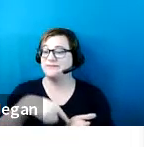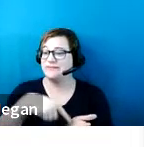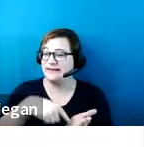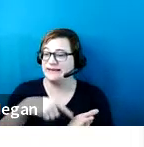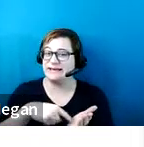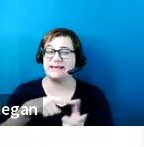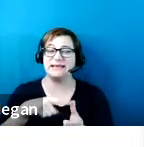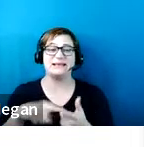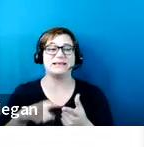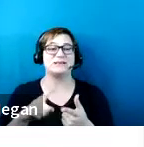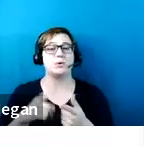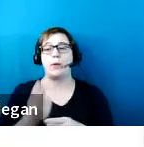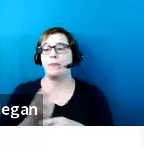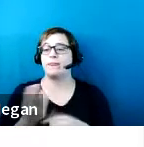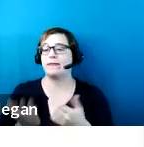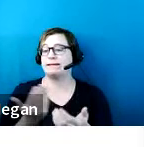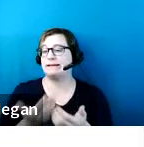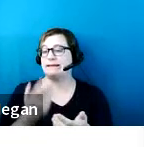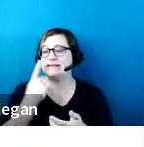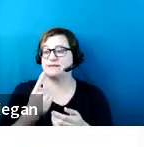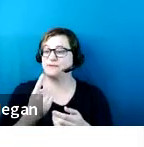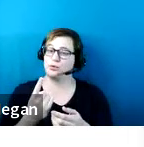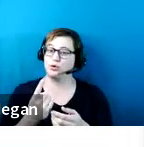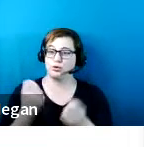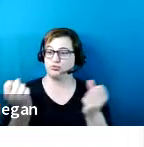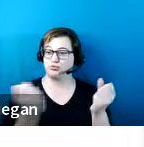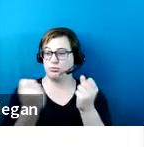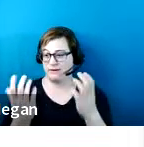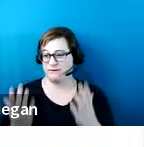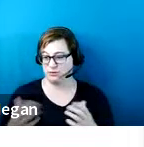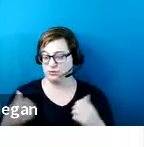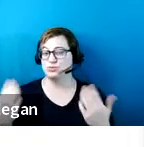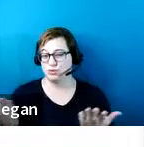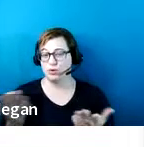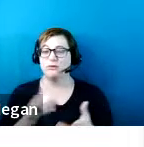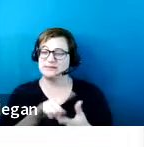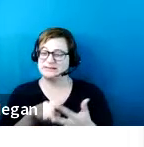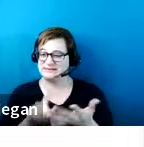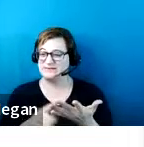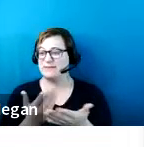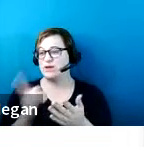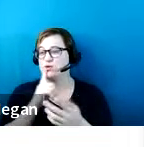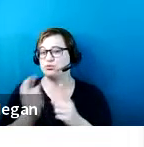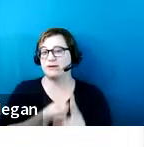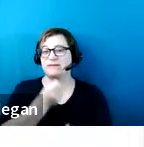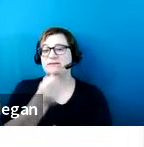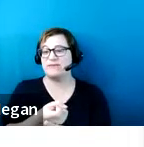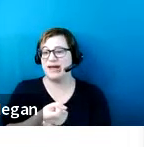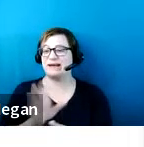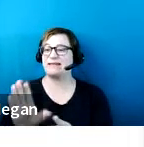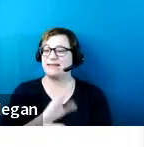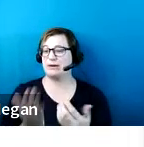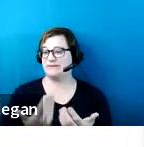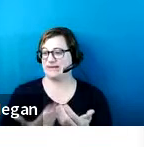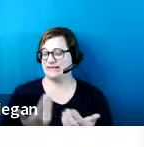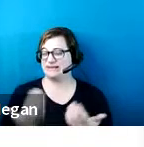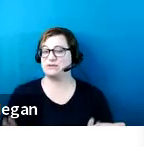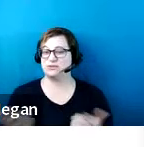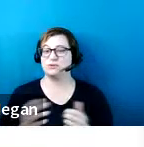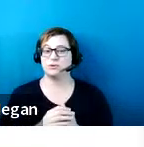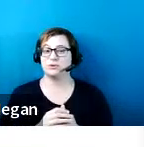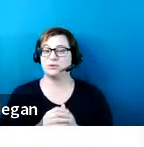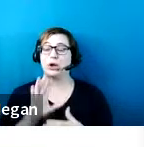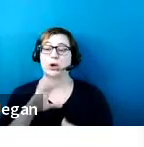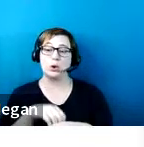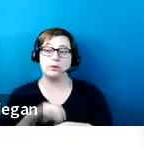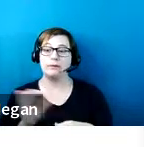convenience as factors that could affect user convenience, including but are not limited to things like